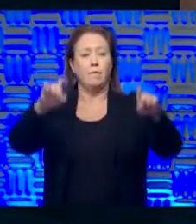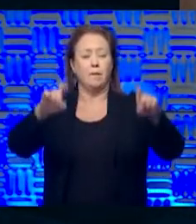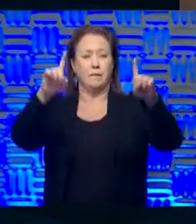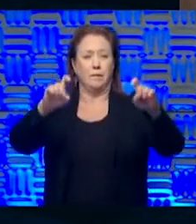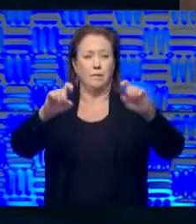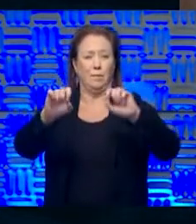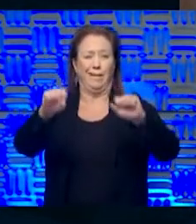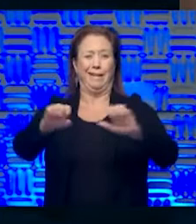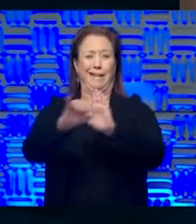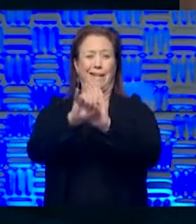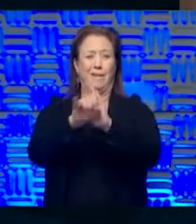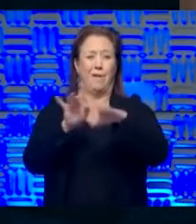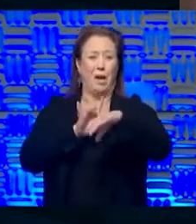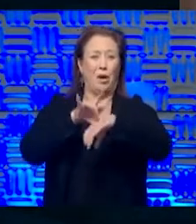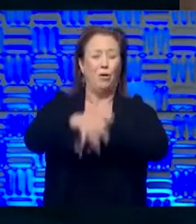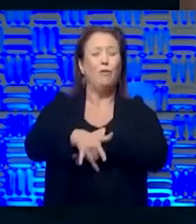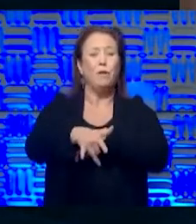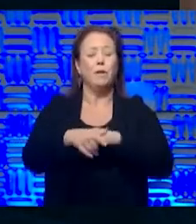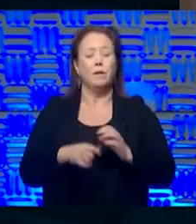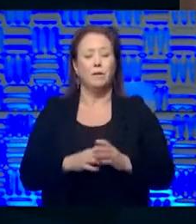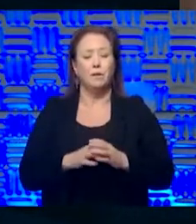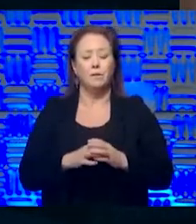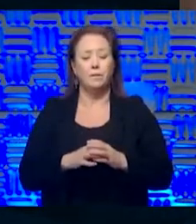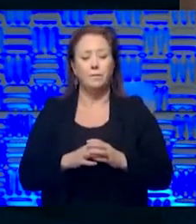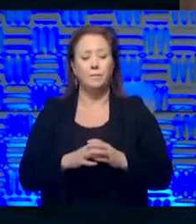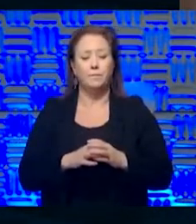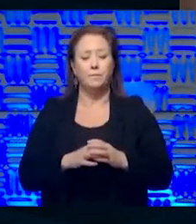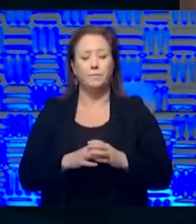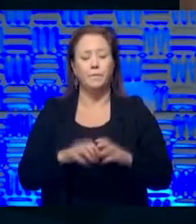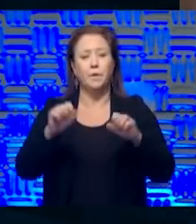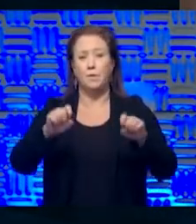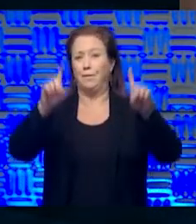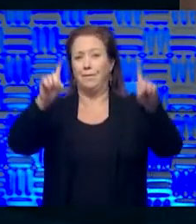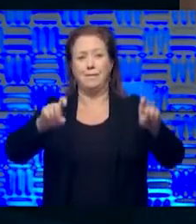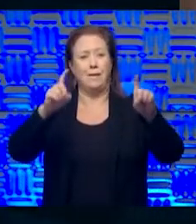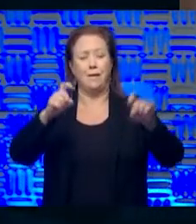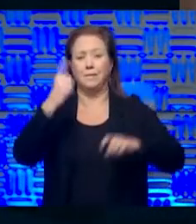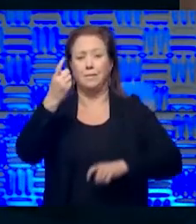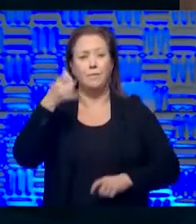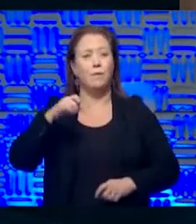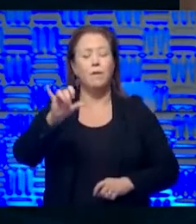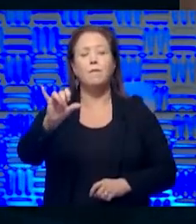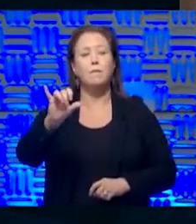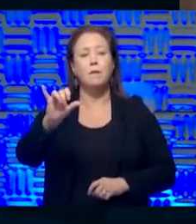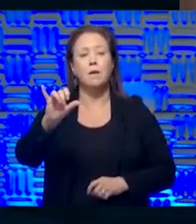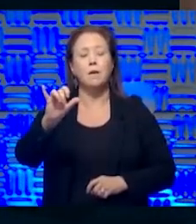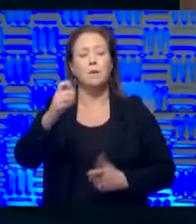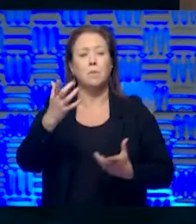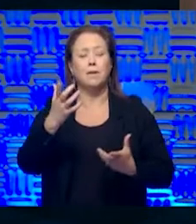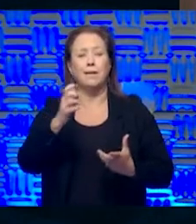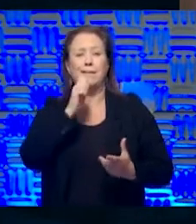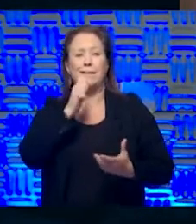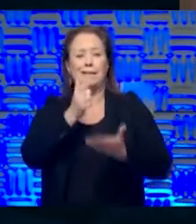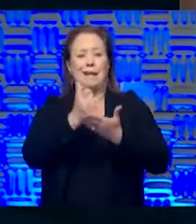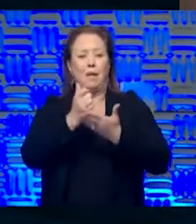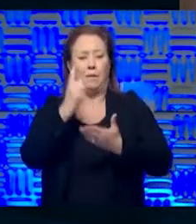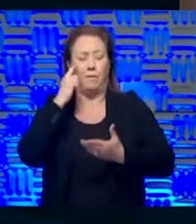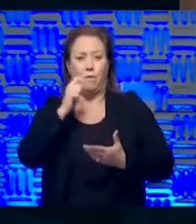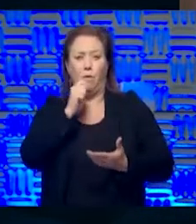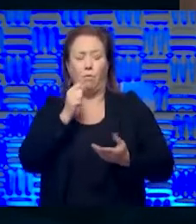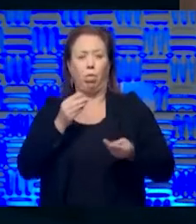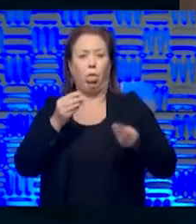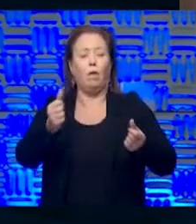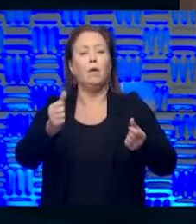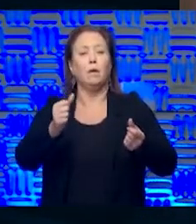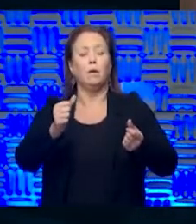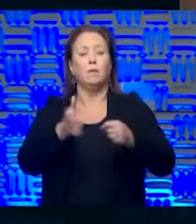identify and then, but you know, you can test till the cows come home, but that doesn't do any good unless you do something about it. And that's why